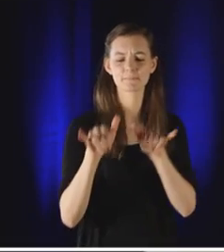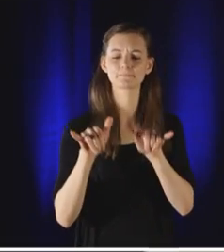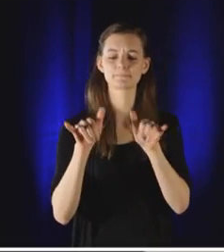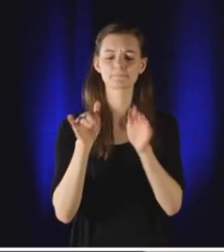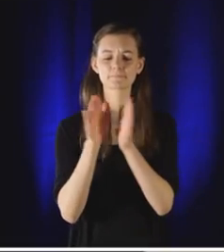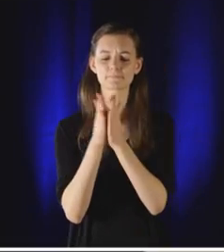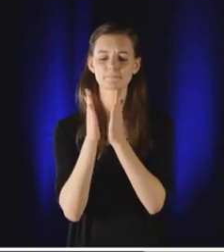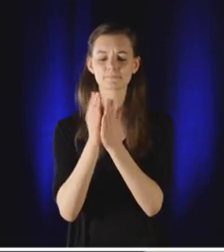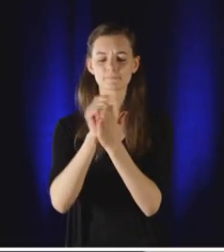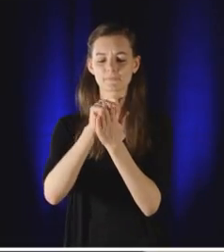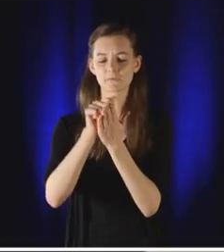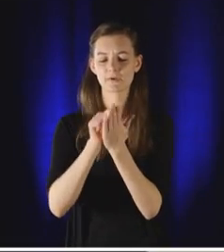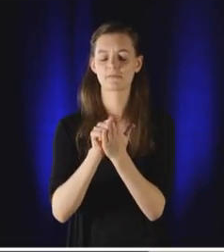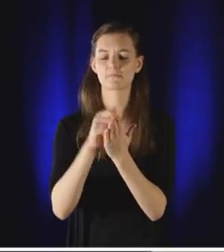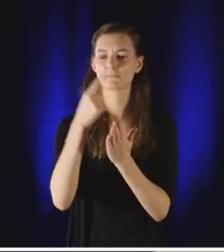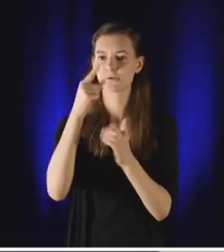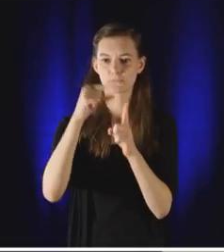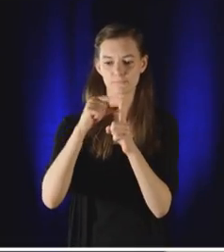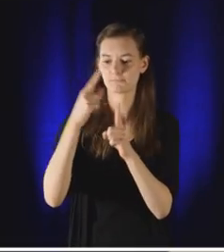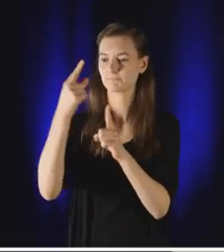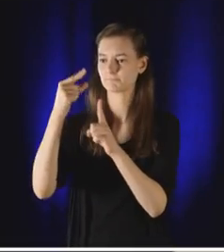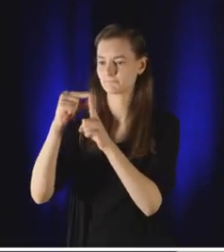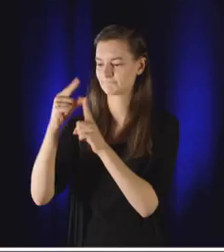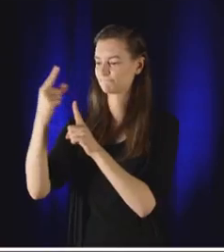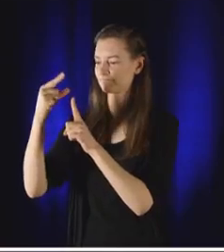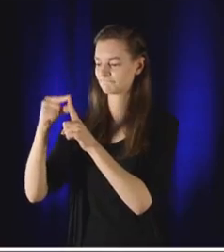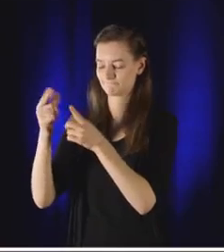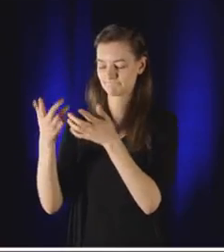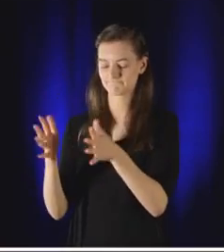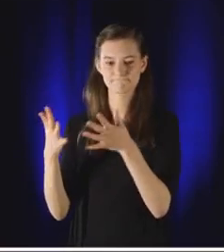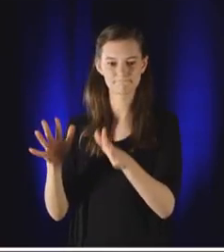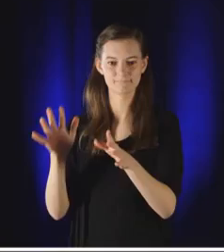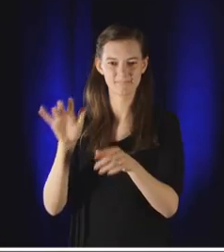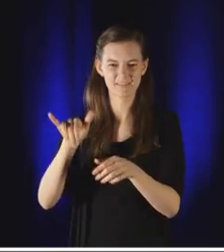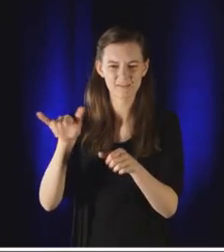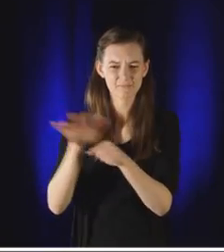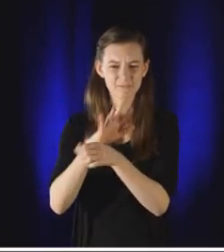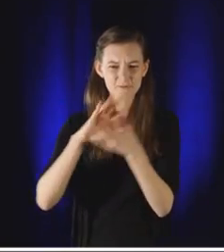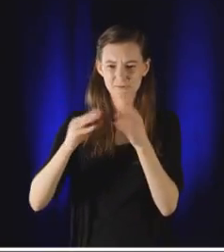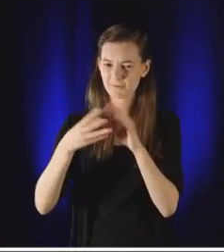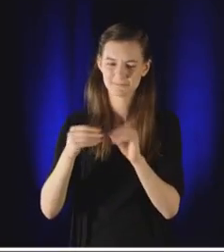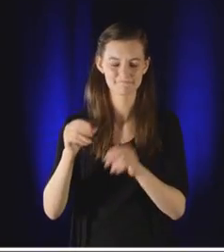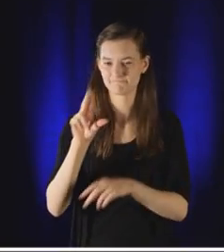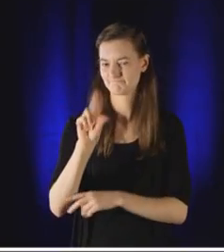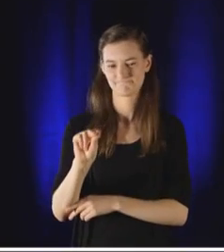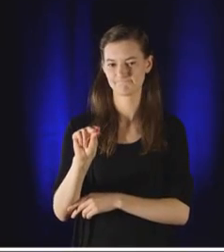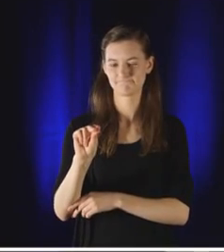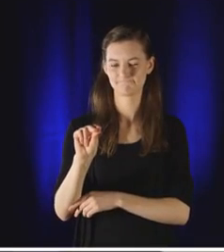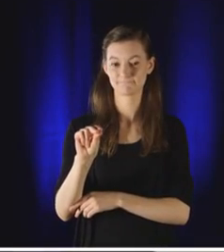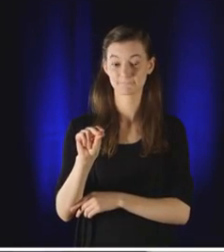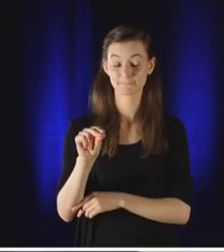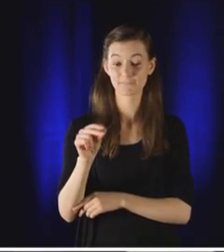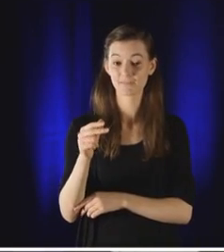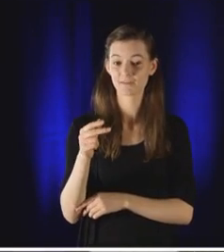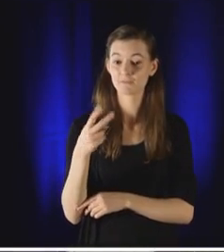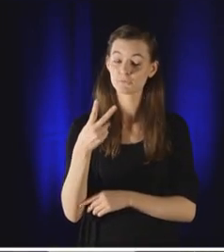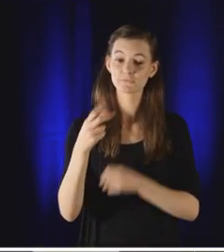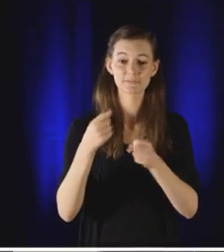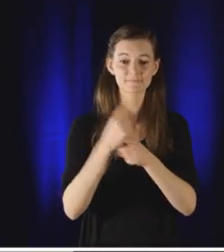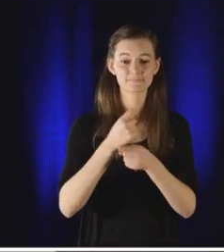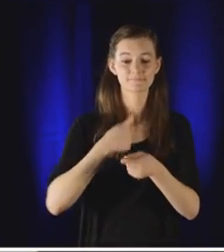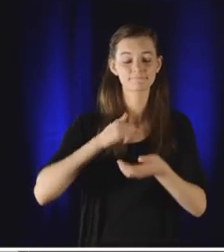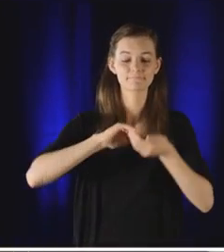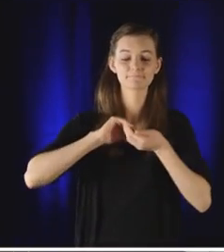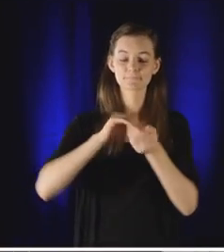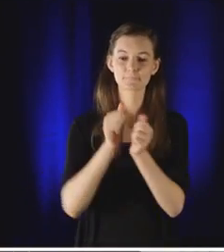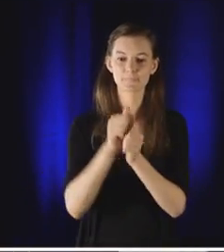It would be like trying to write a book using only one word. For two years, I had the privilege of working with